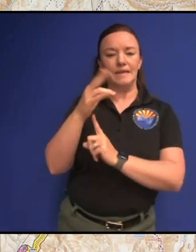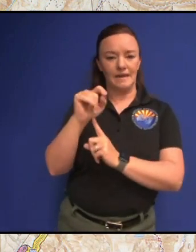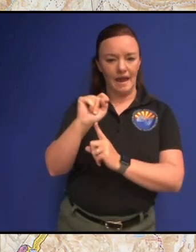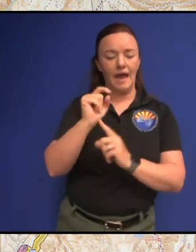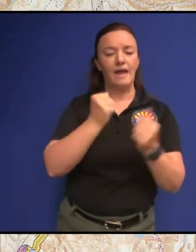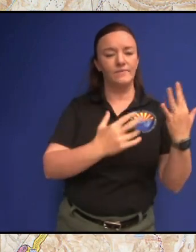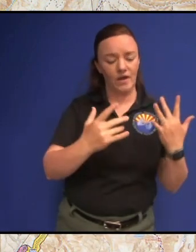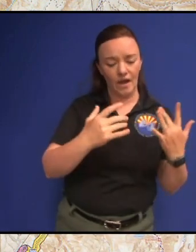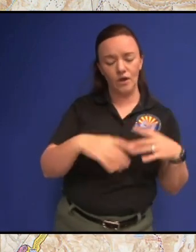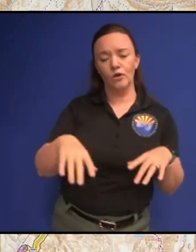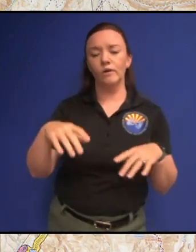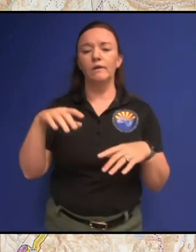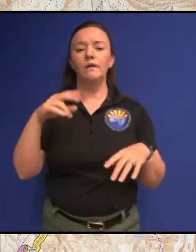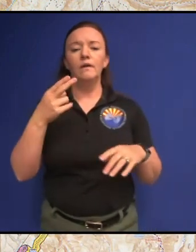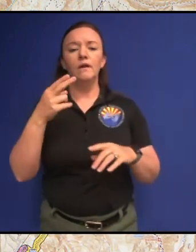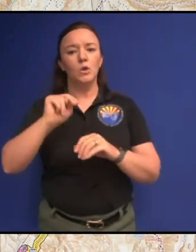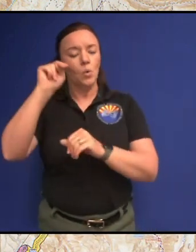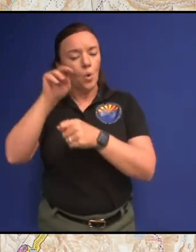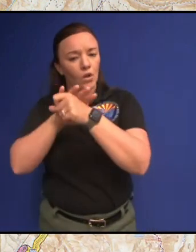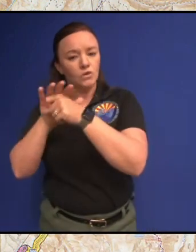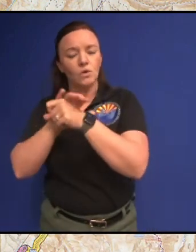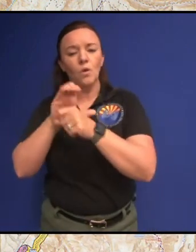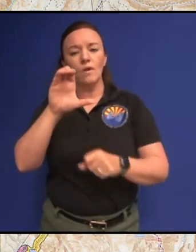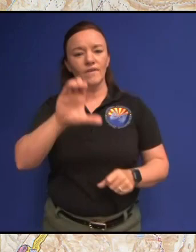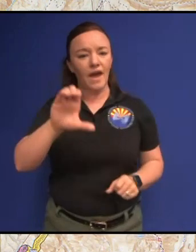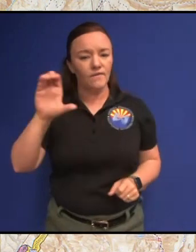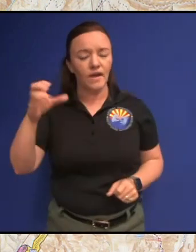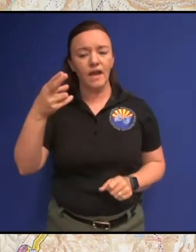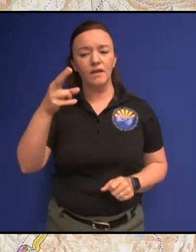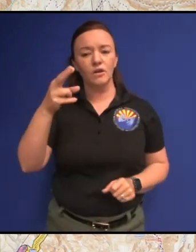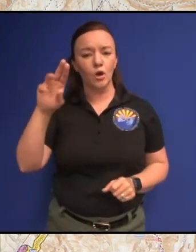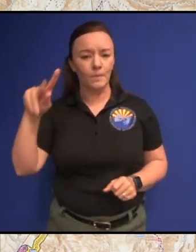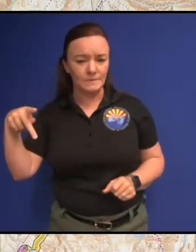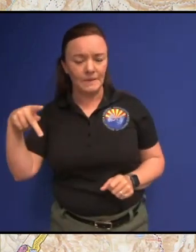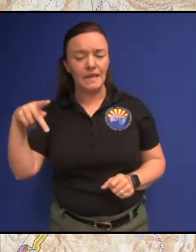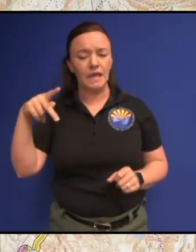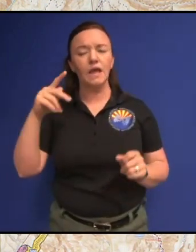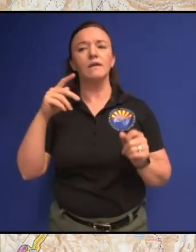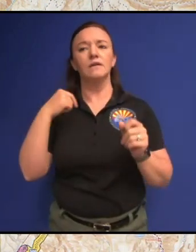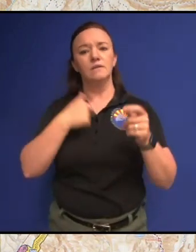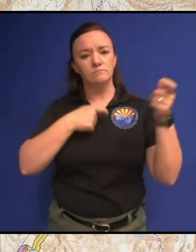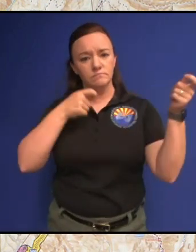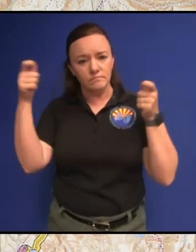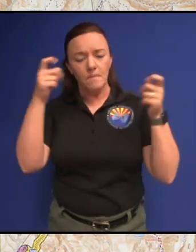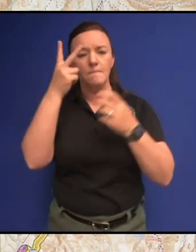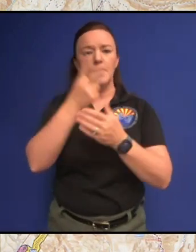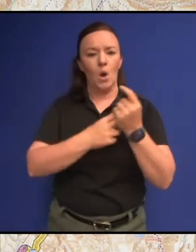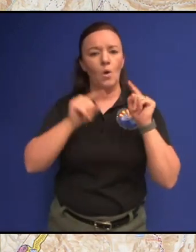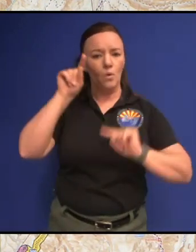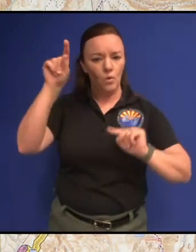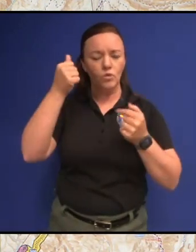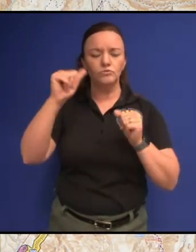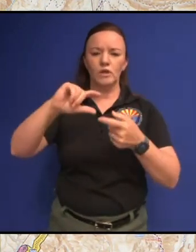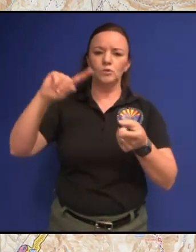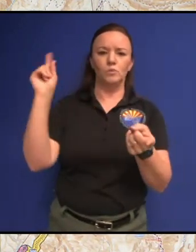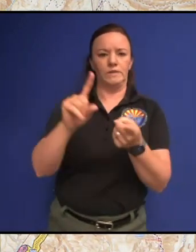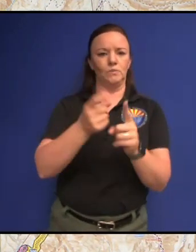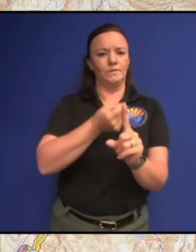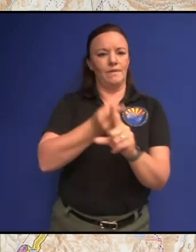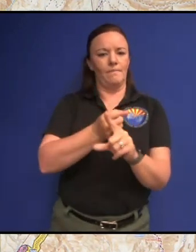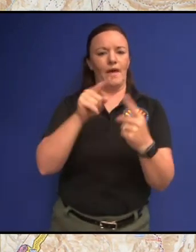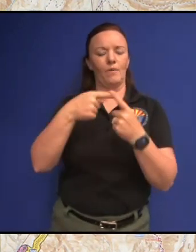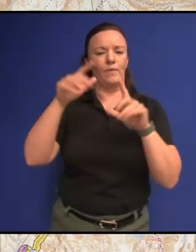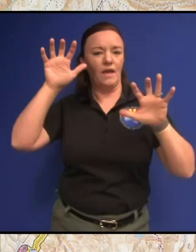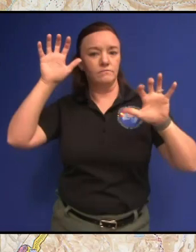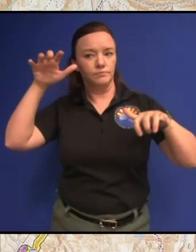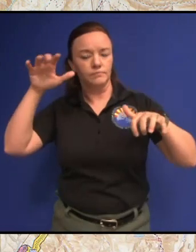here on the north zone of the calf canyon hermit's peak making sure that we can reduce the the impacts when the precipitation that's hopefully going